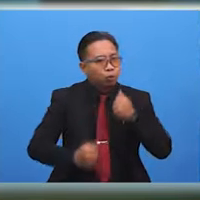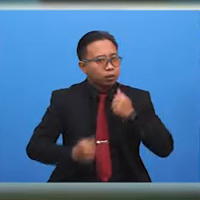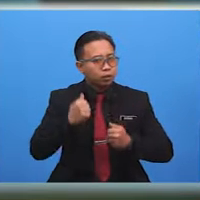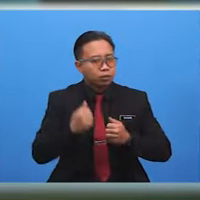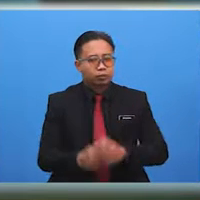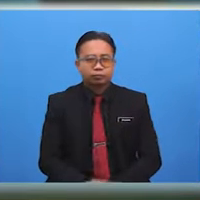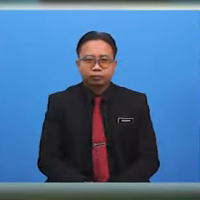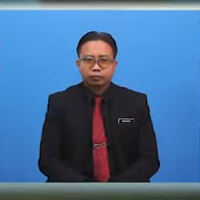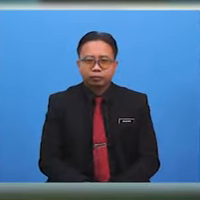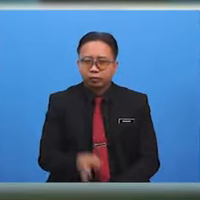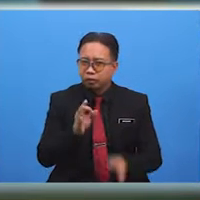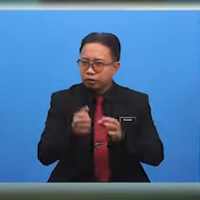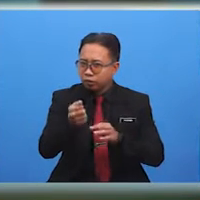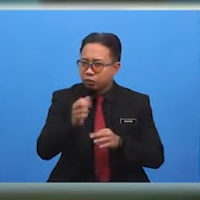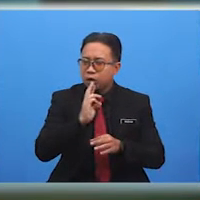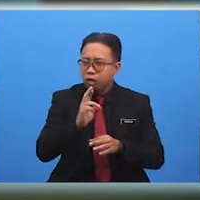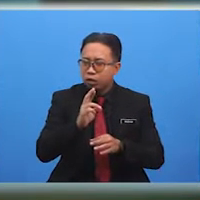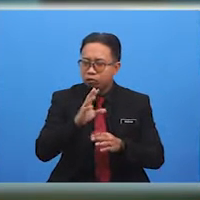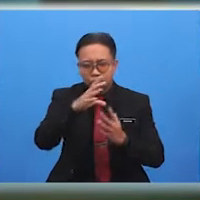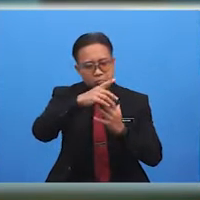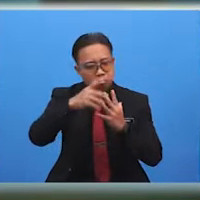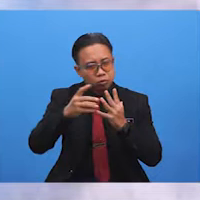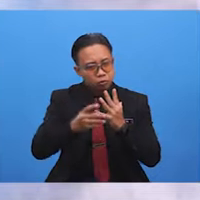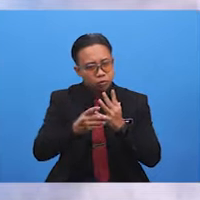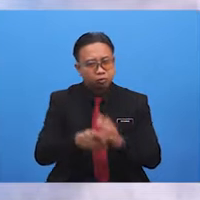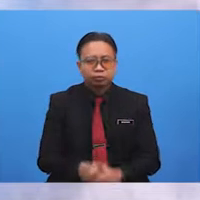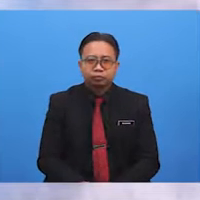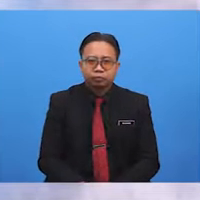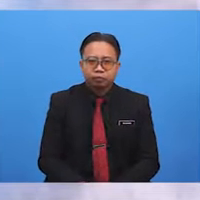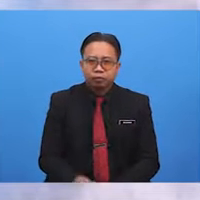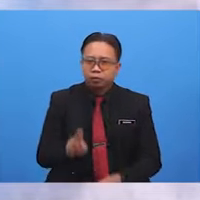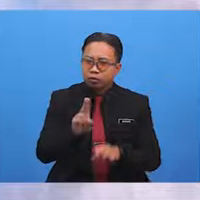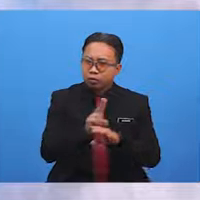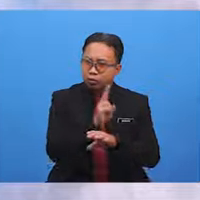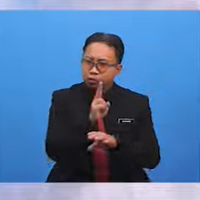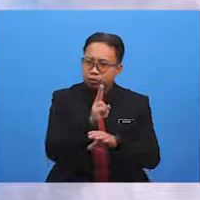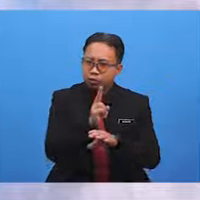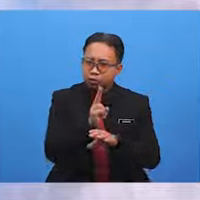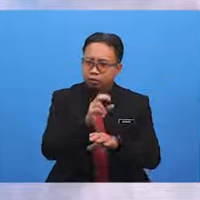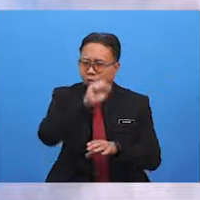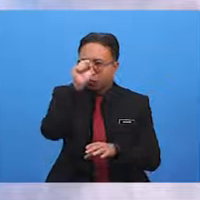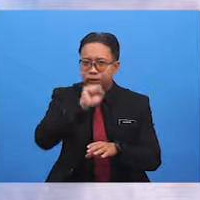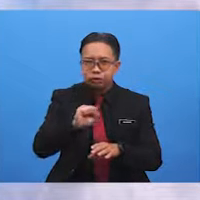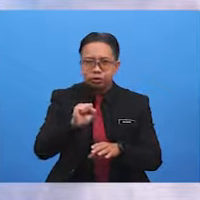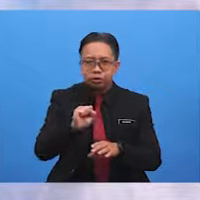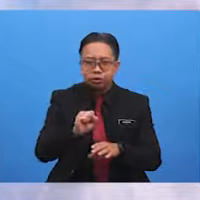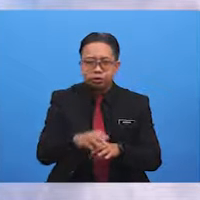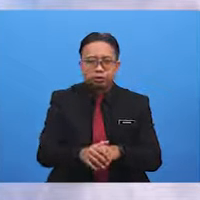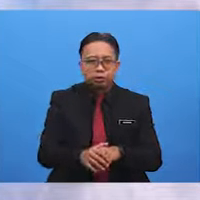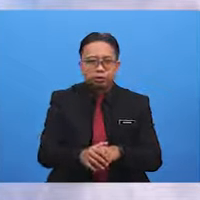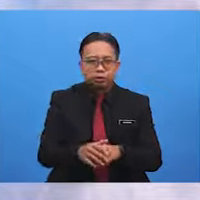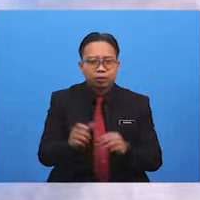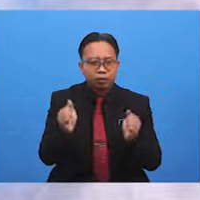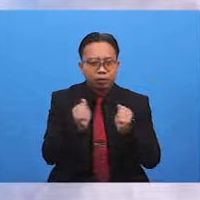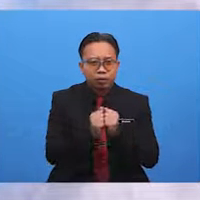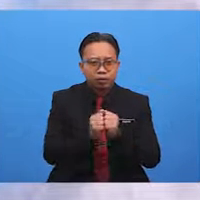If you are asked to choose your preference, you will be asked questions that begin with